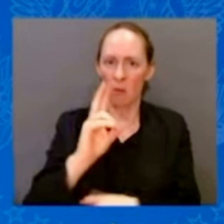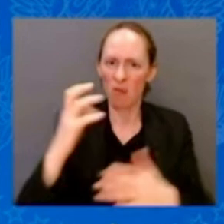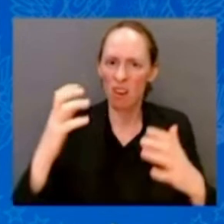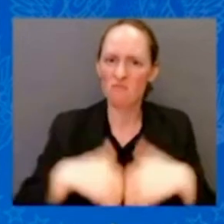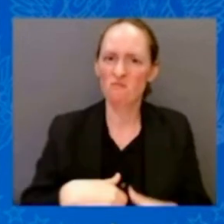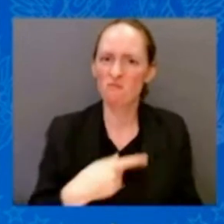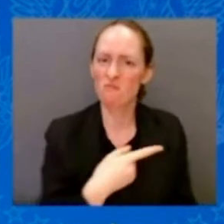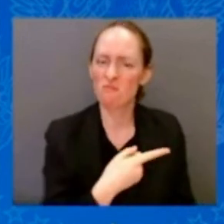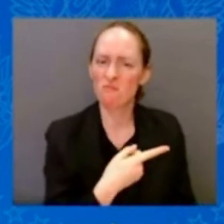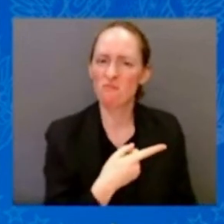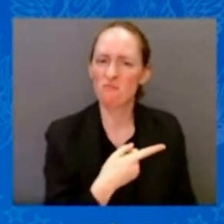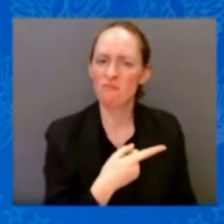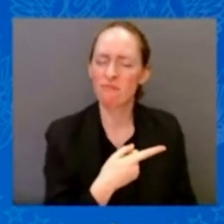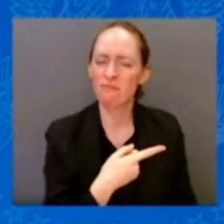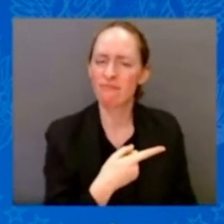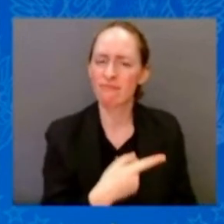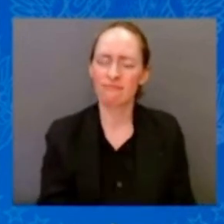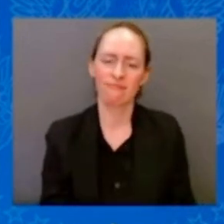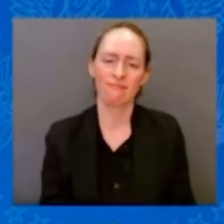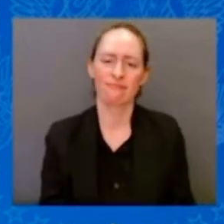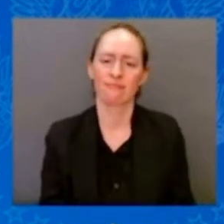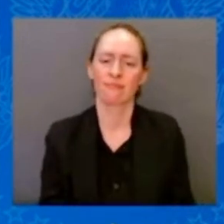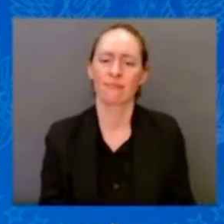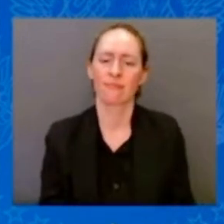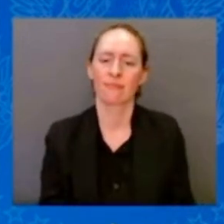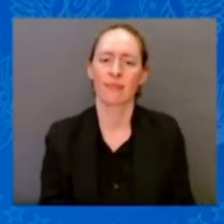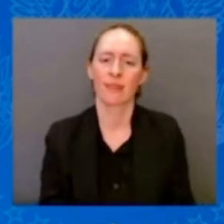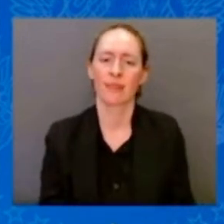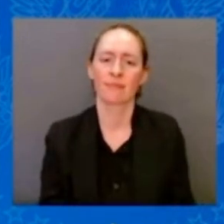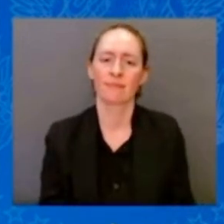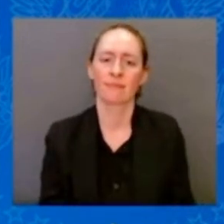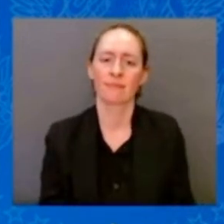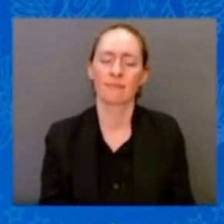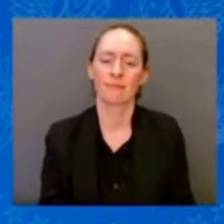being called out on this. They were not very happy with me pointing this out.